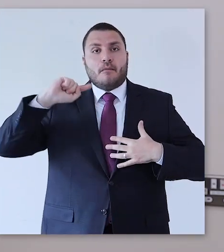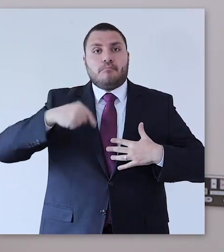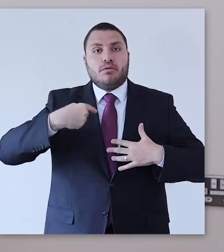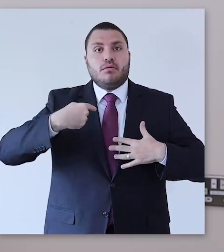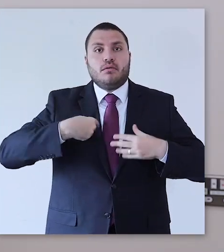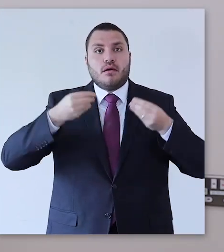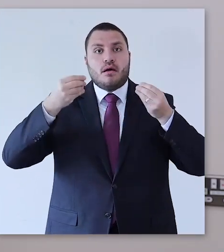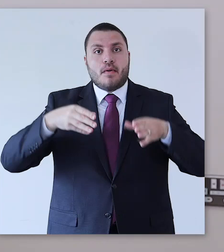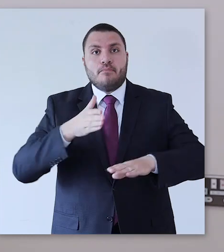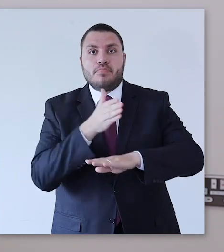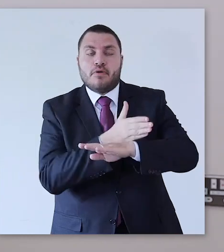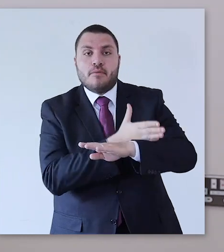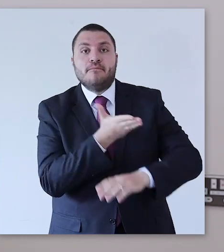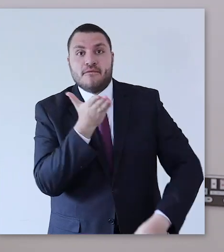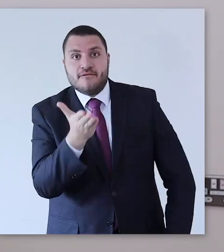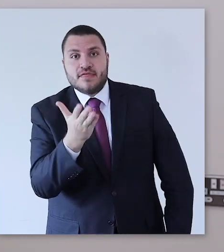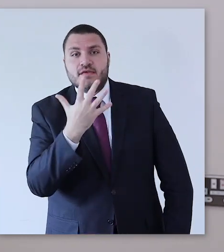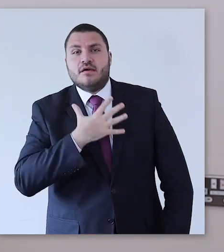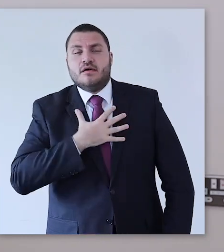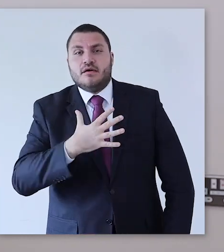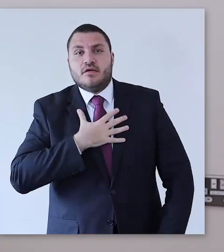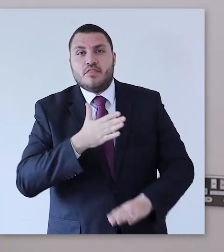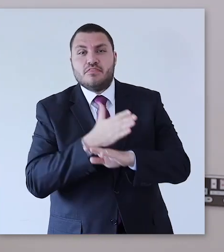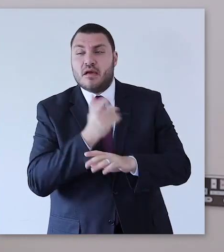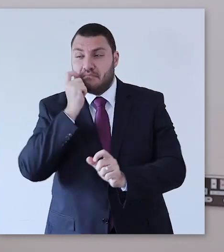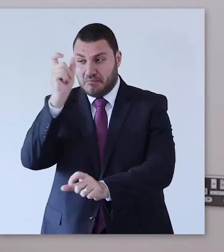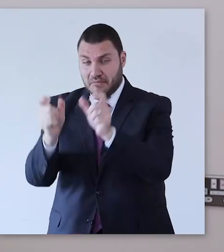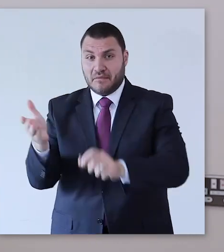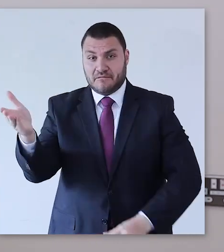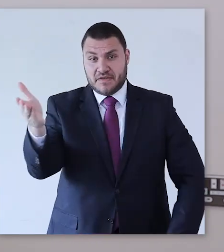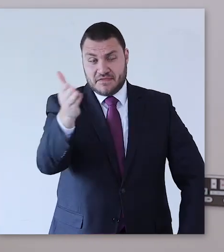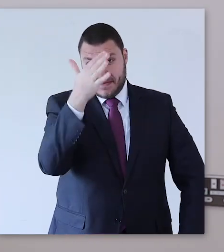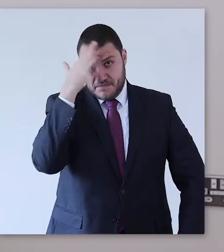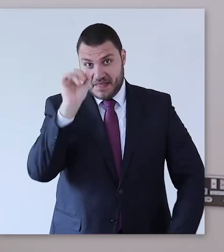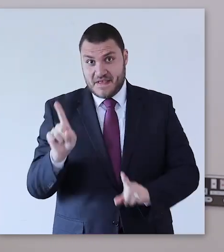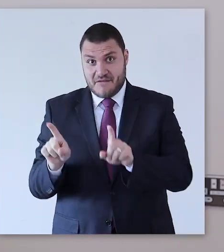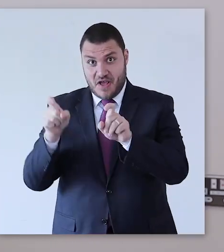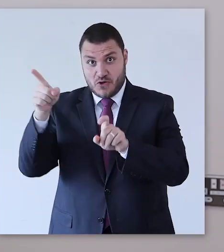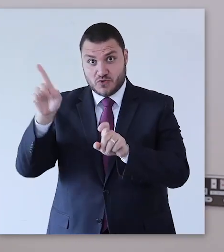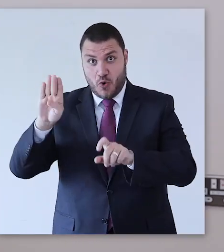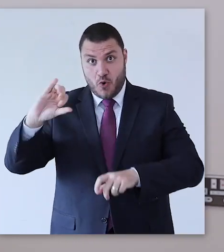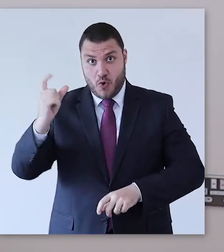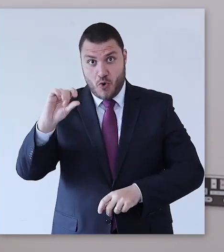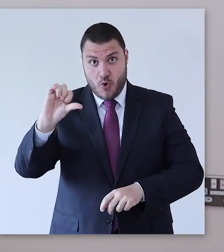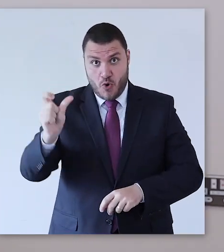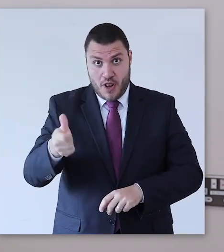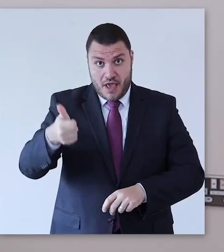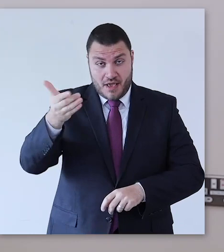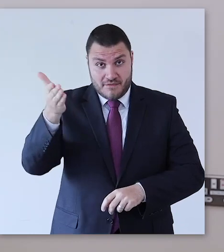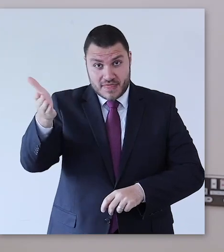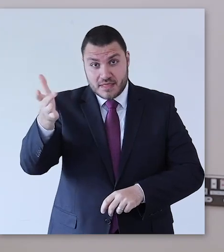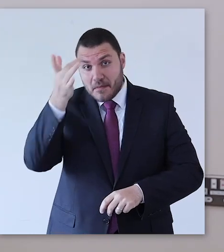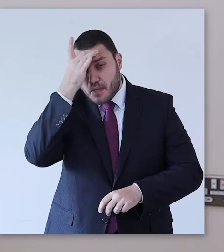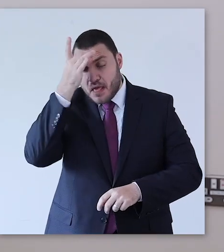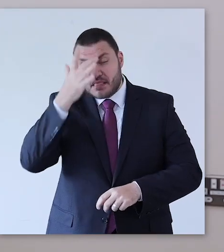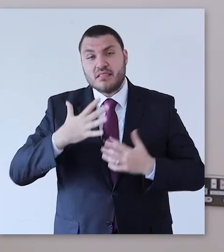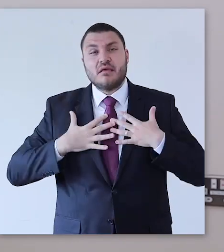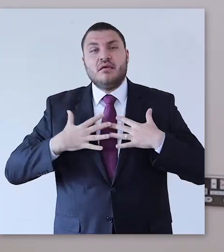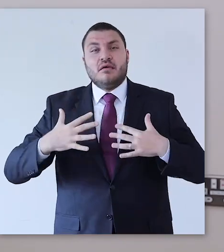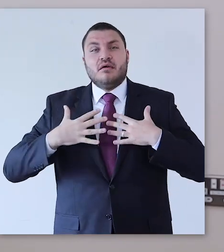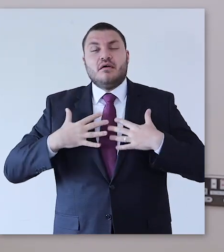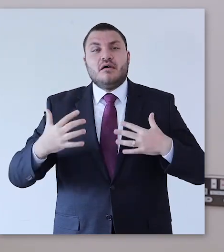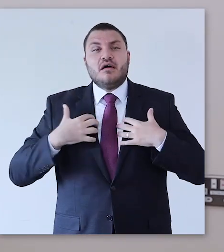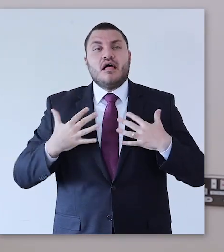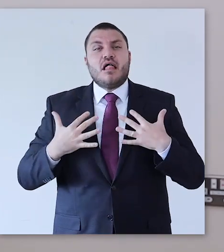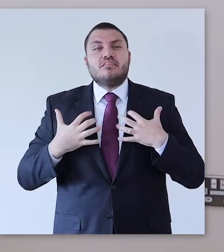nature of the virus now in China and the associated morbidity and mortality with the virus. The most recent coronavirus